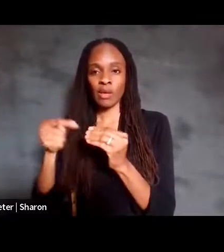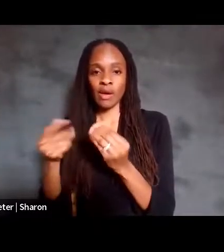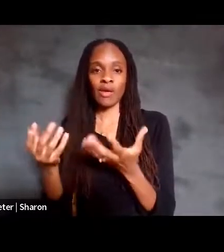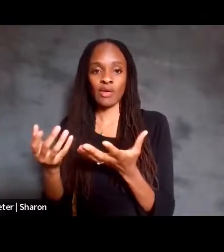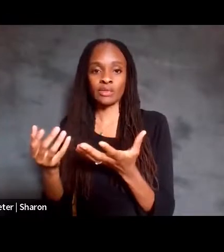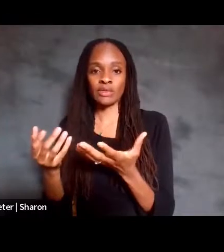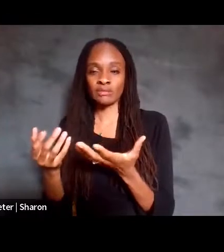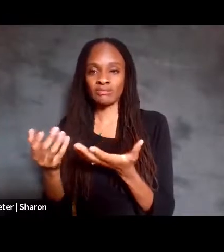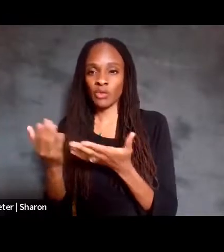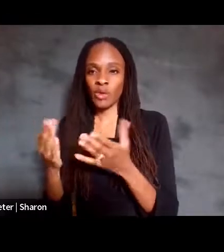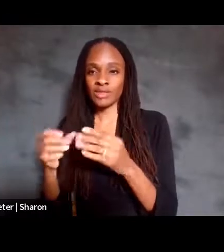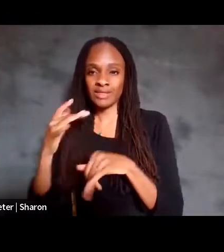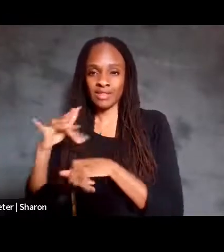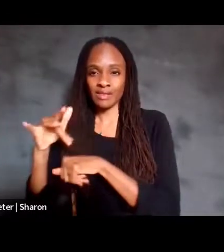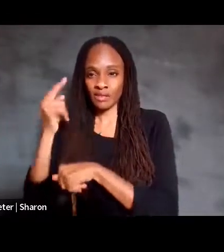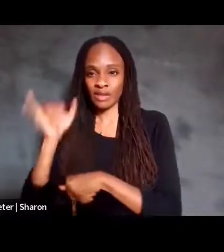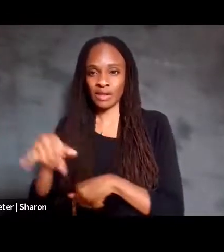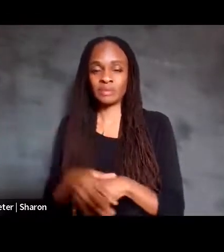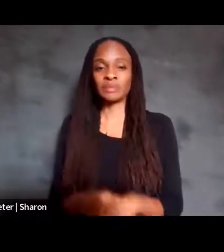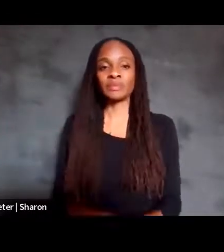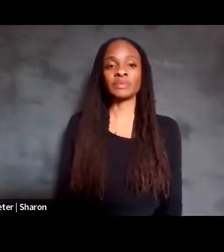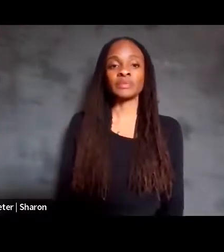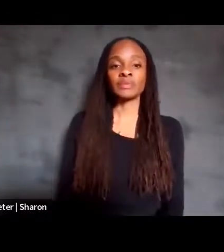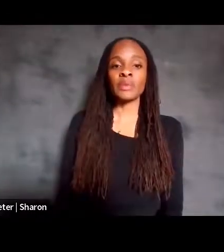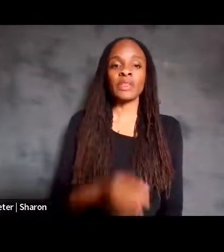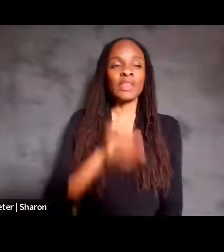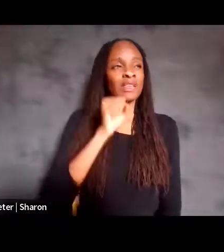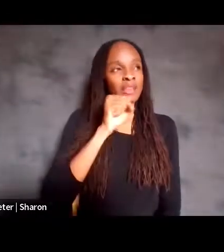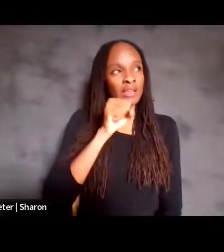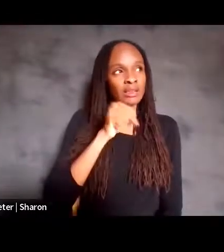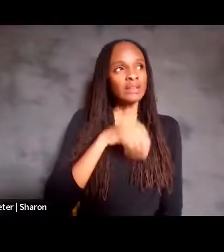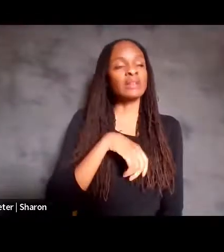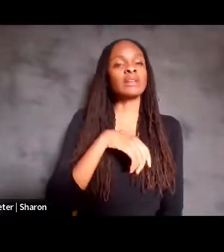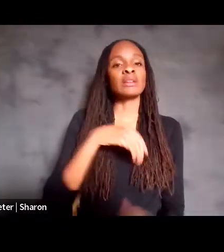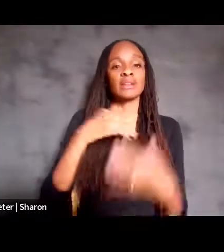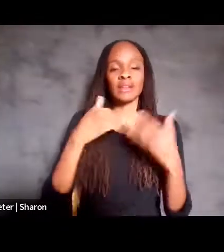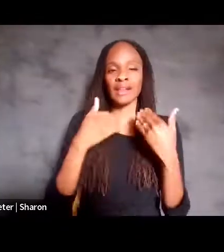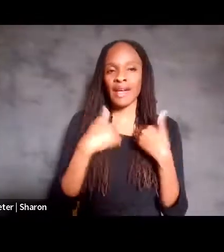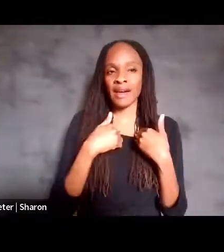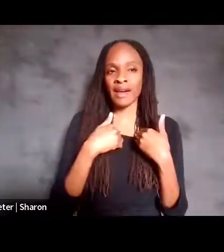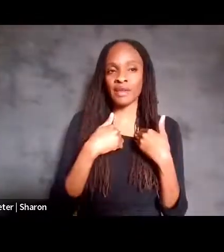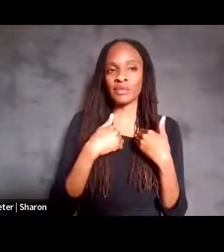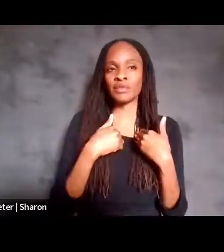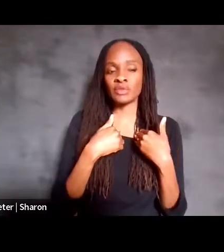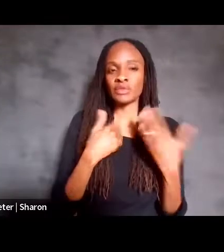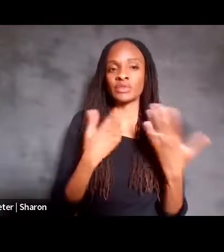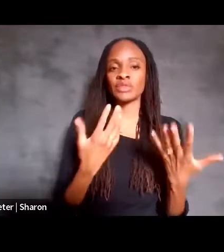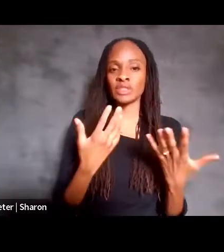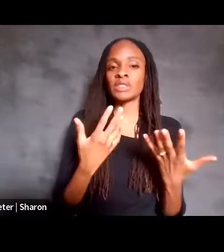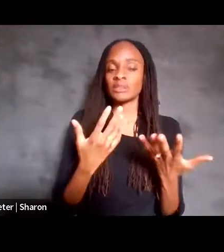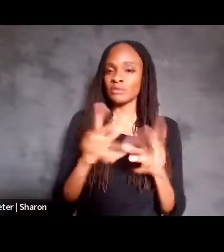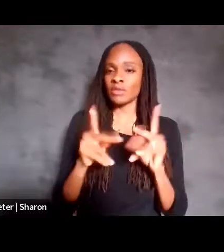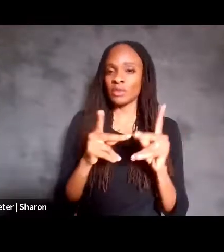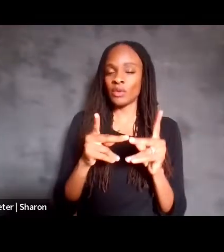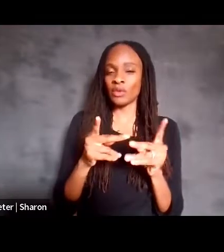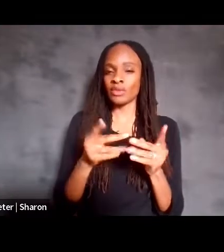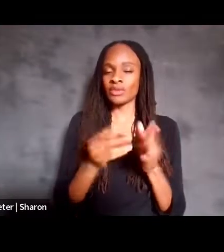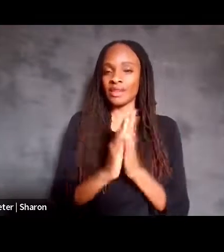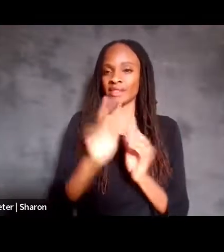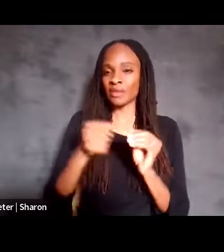Yeah, there were some questions for about the trials being with non speaking autistic individuals. Yes, thank you.